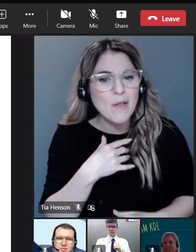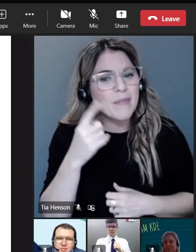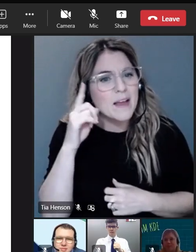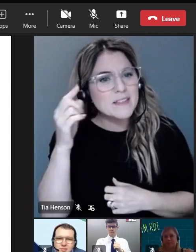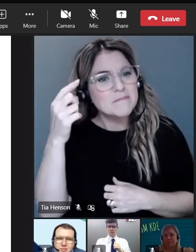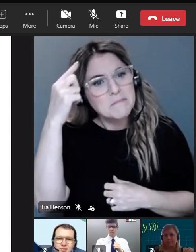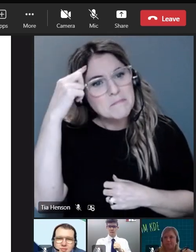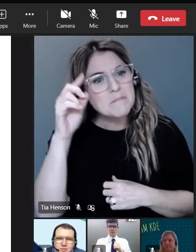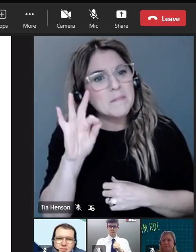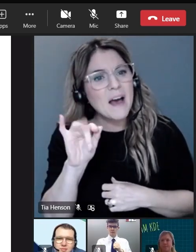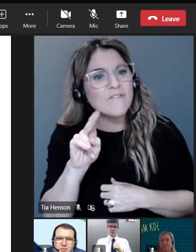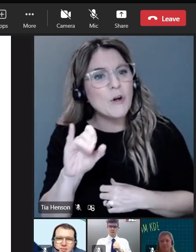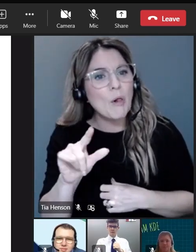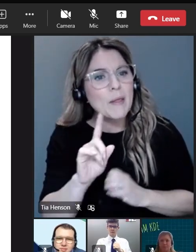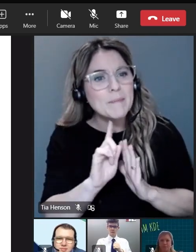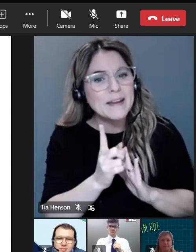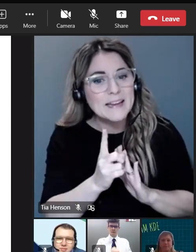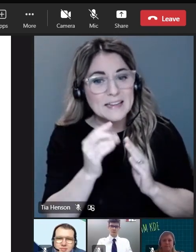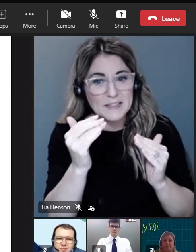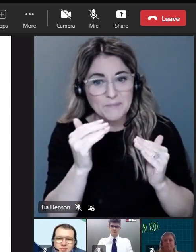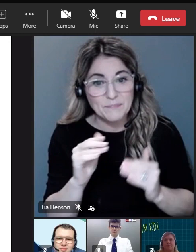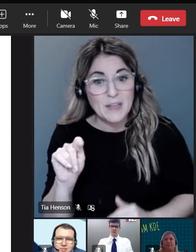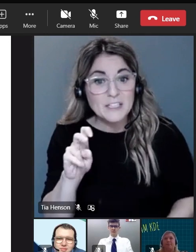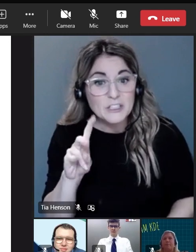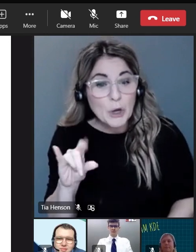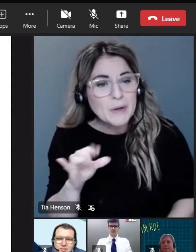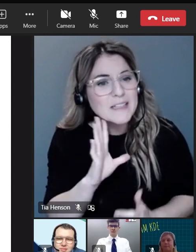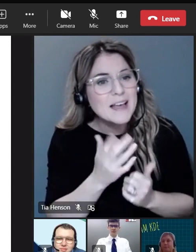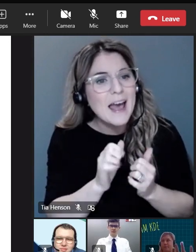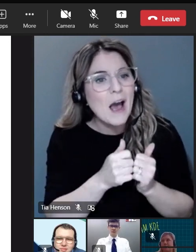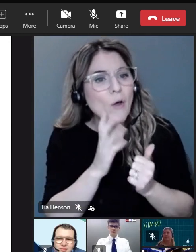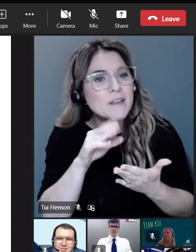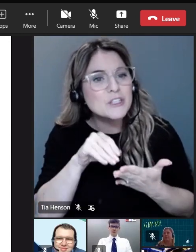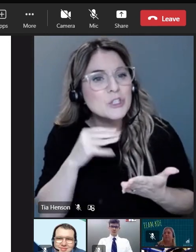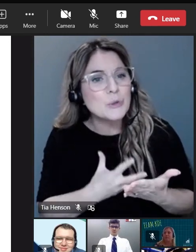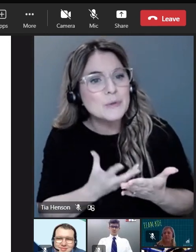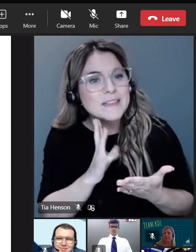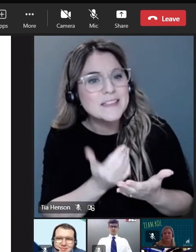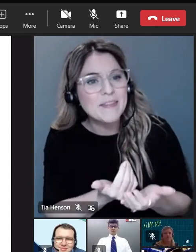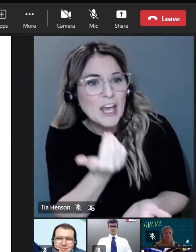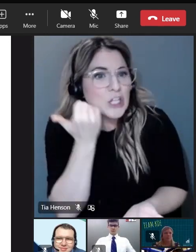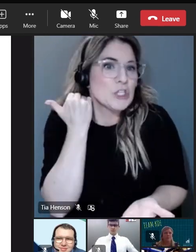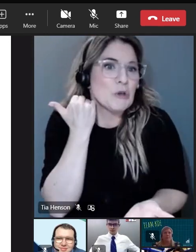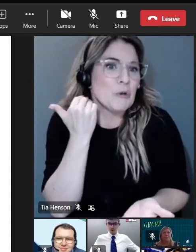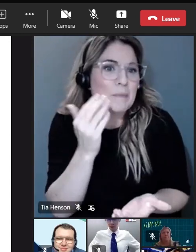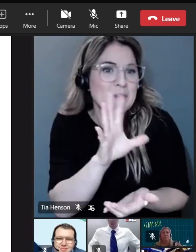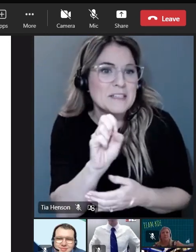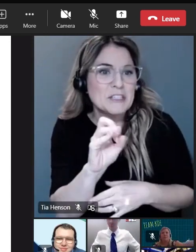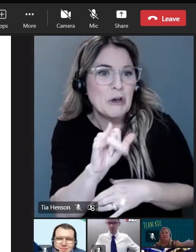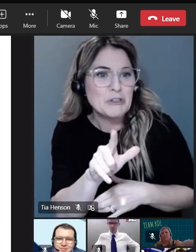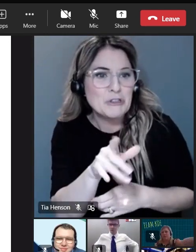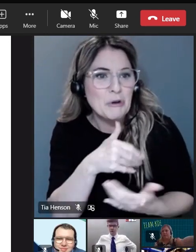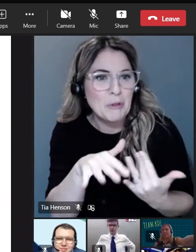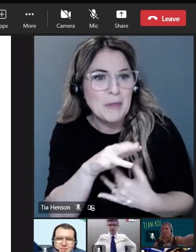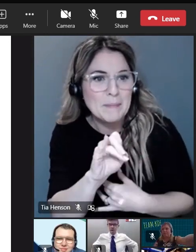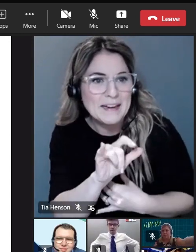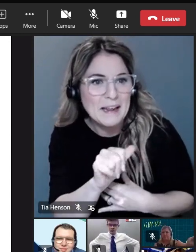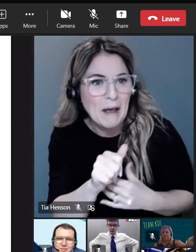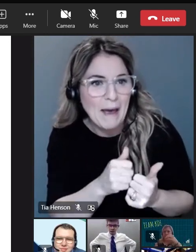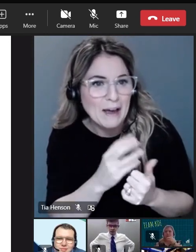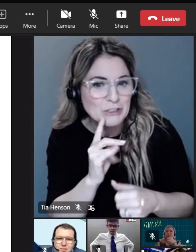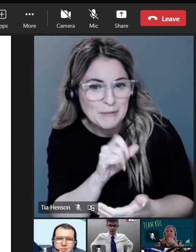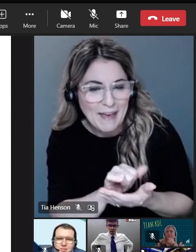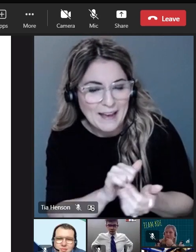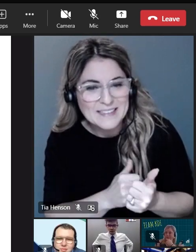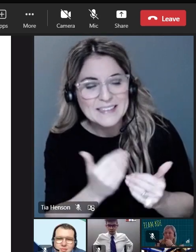a breakout activity on how students consume social media, so we're interested in that. We'll look at updates from the